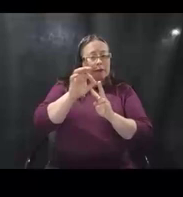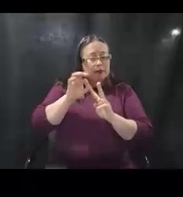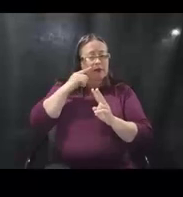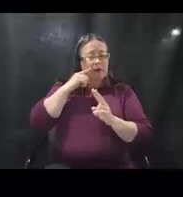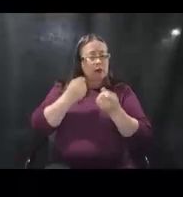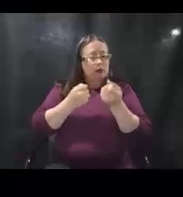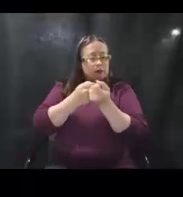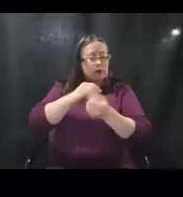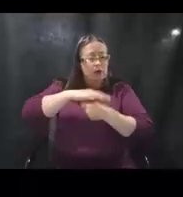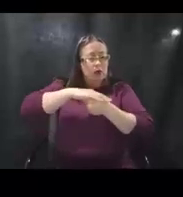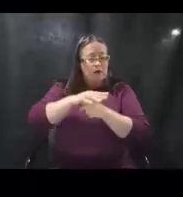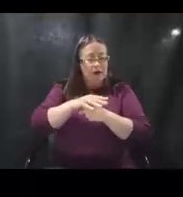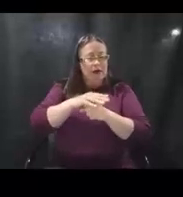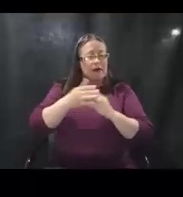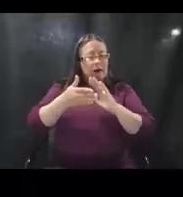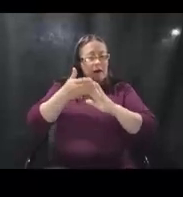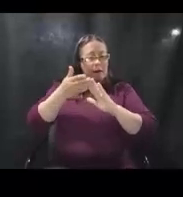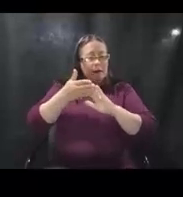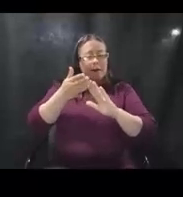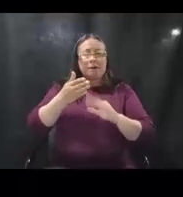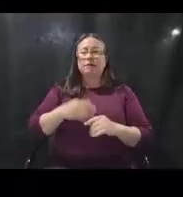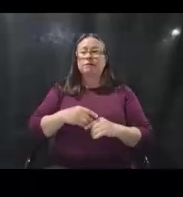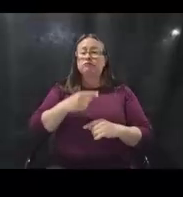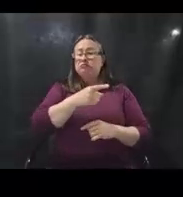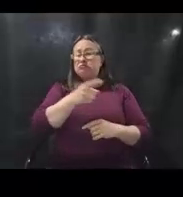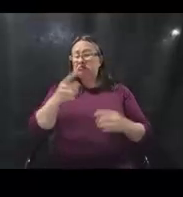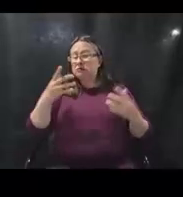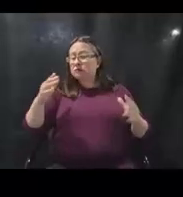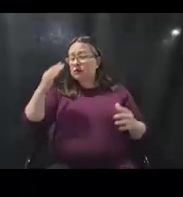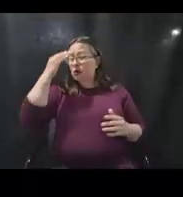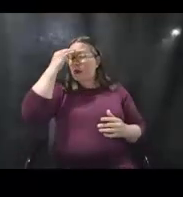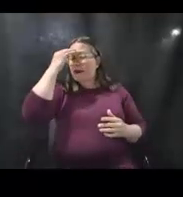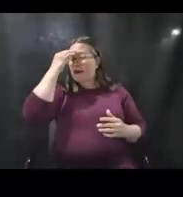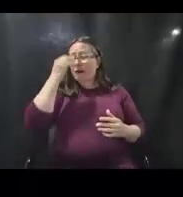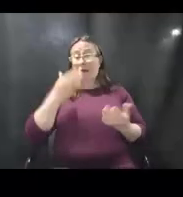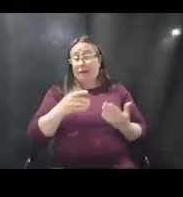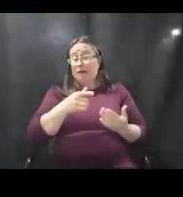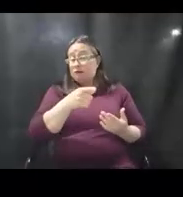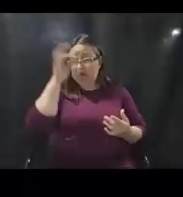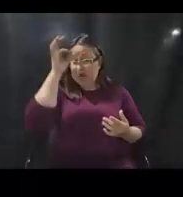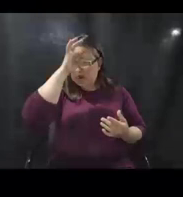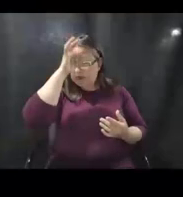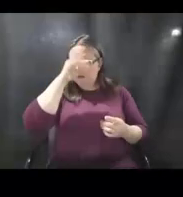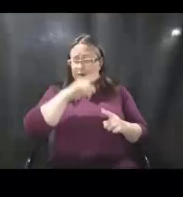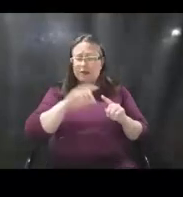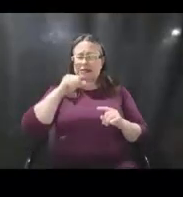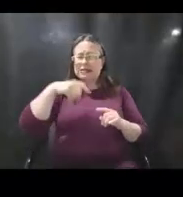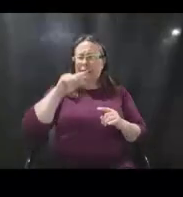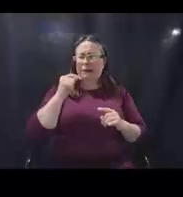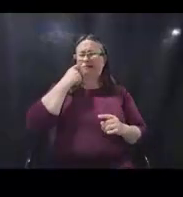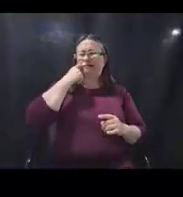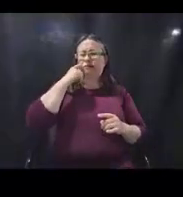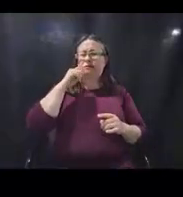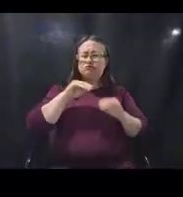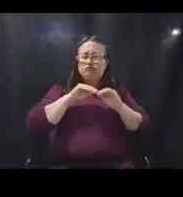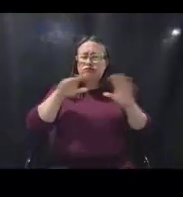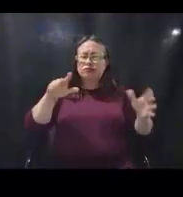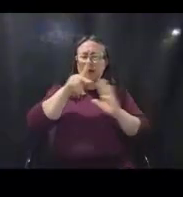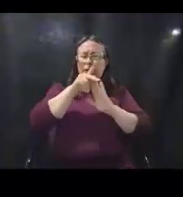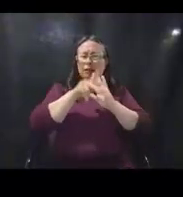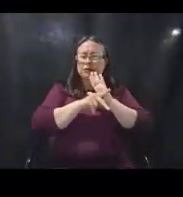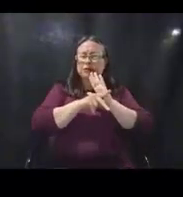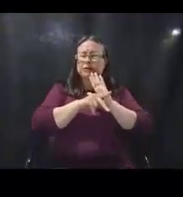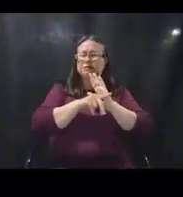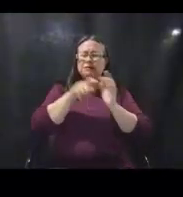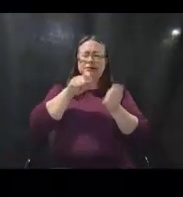operations. But those of you who are aware or those of who may not be aware, in September, we released a policy specific